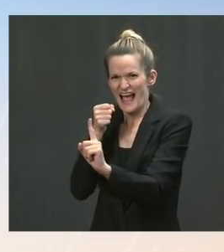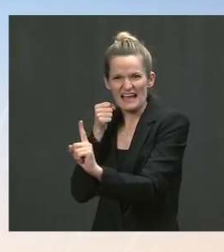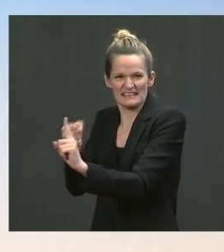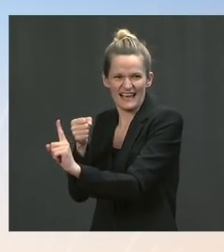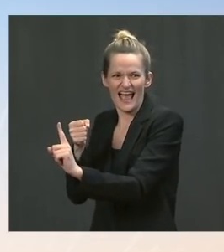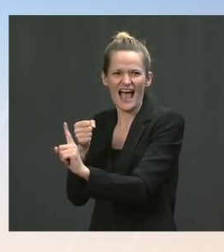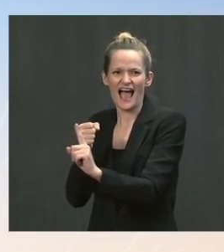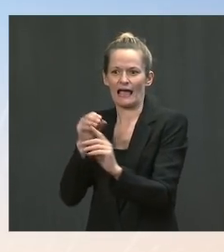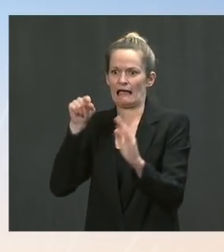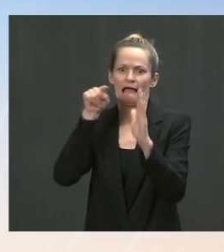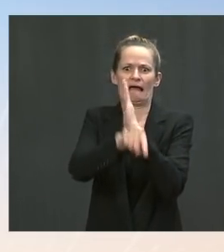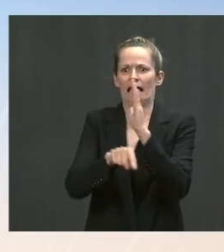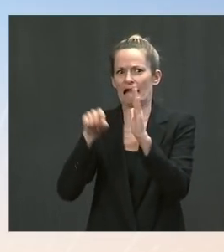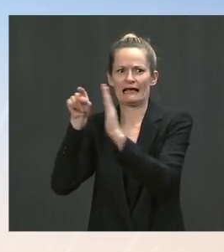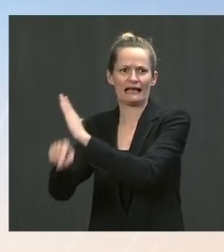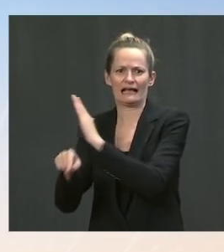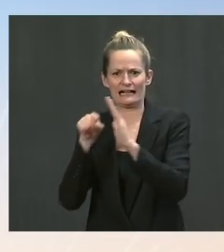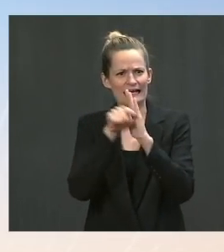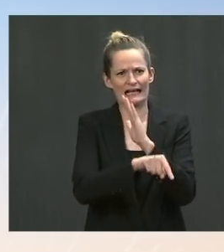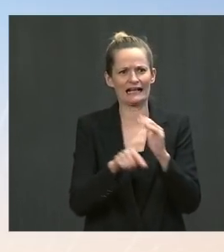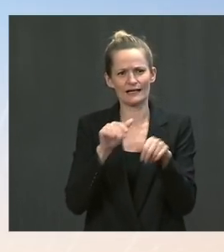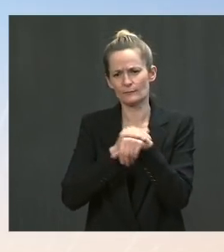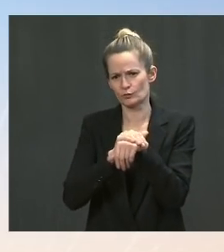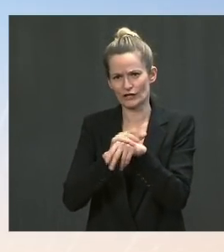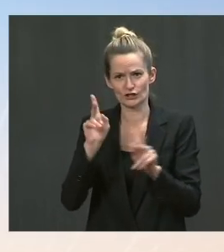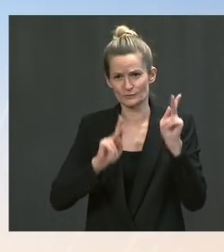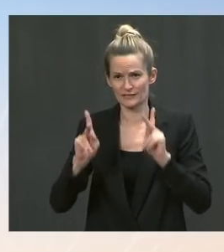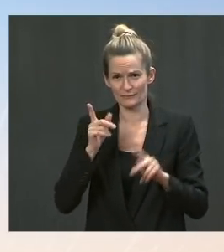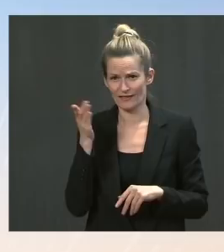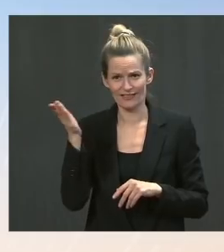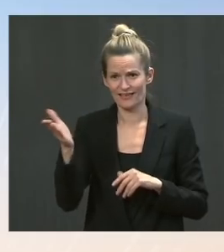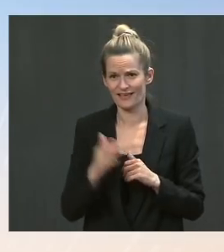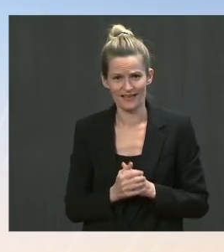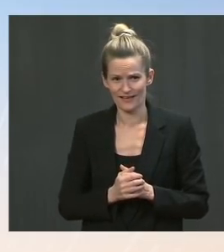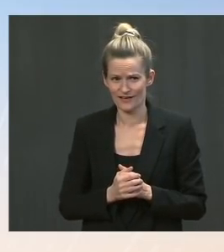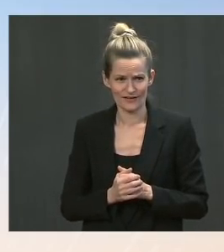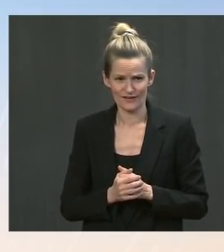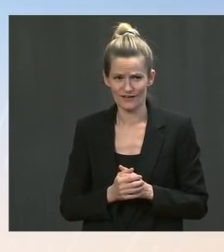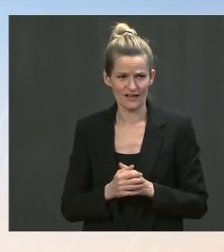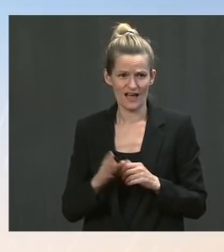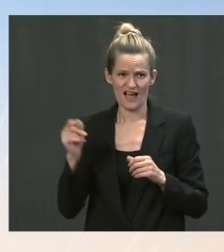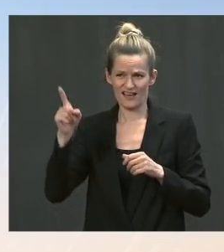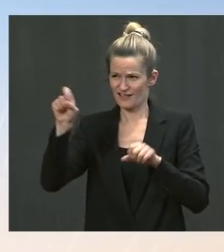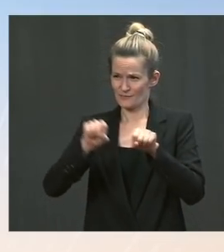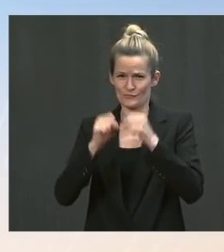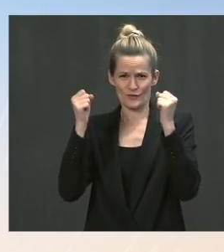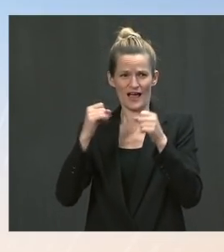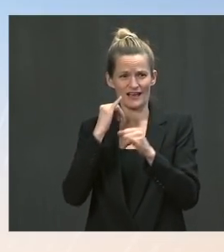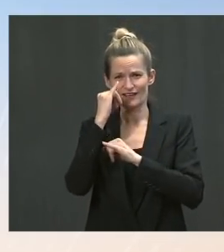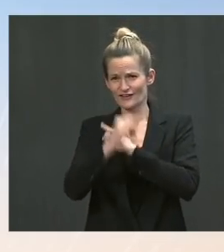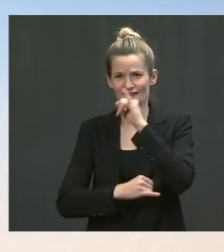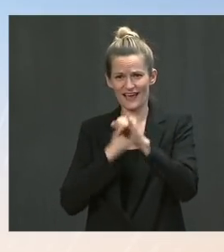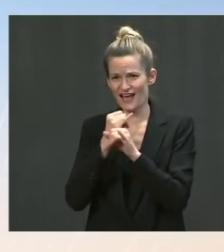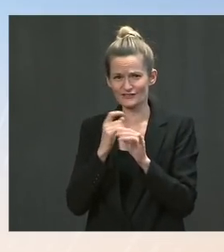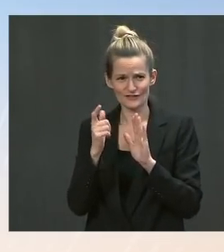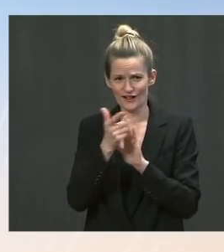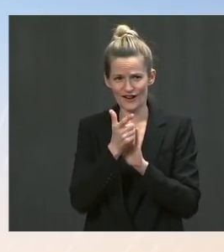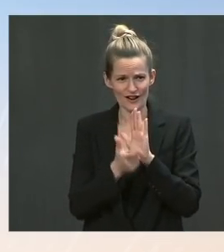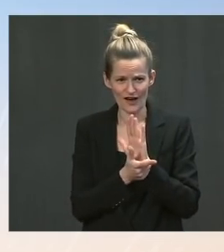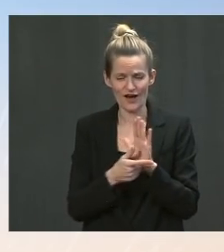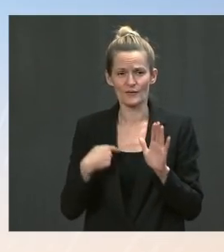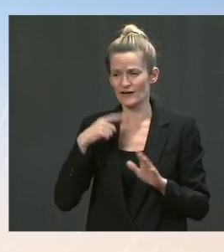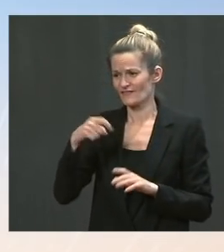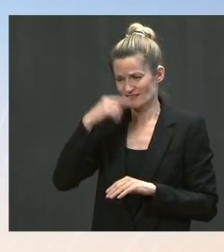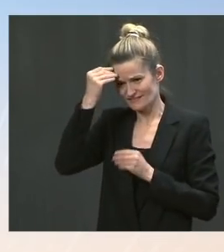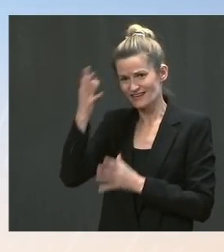This was a deliberate and targeted attack and a clear violation of international law. We call on Iran to stop all activities inconsistent with relevant